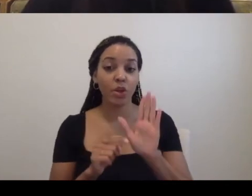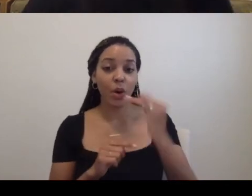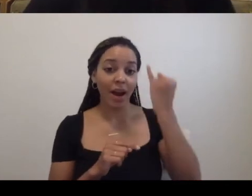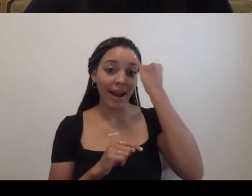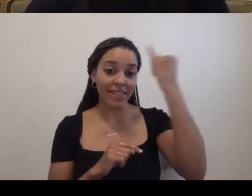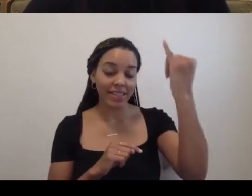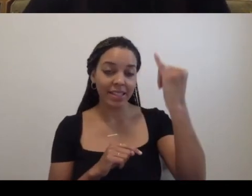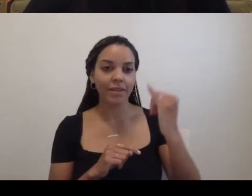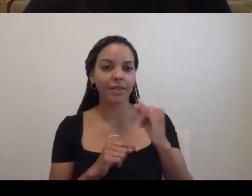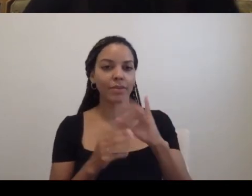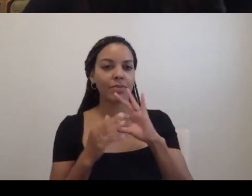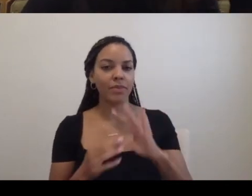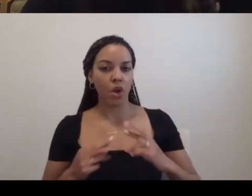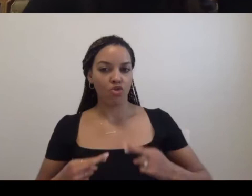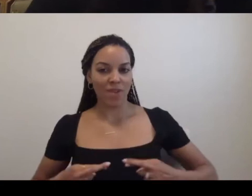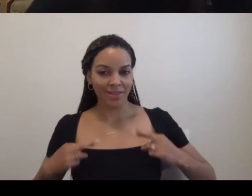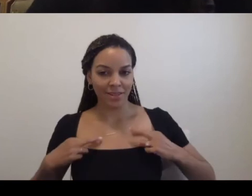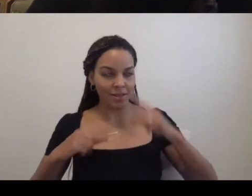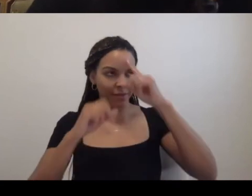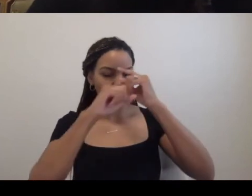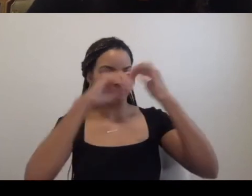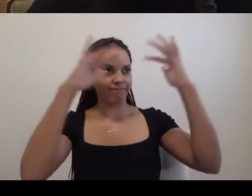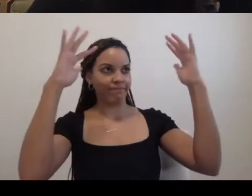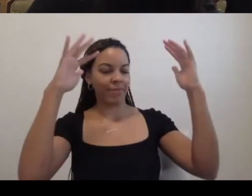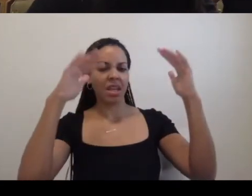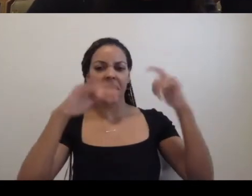of what a residency is changed over time?